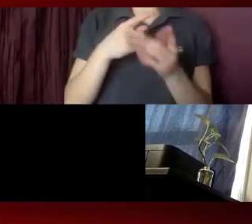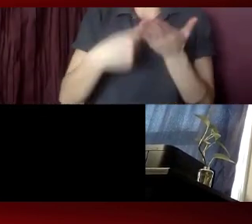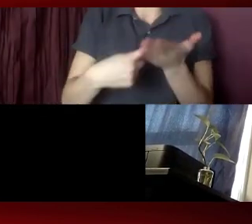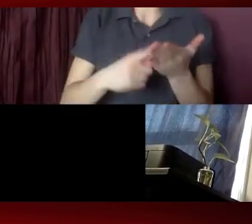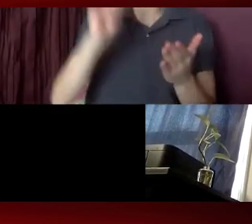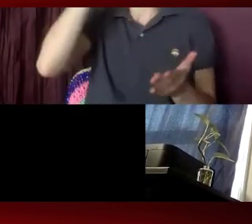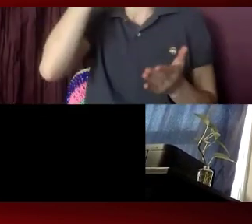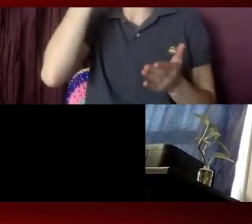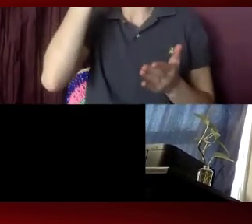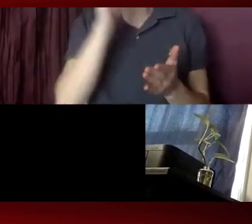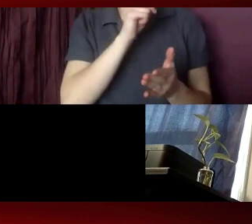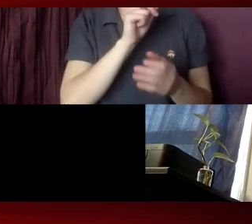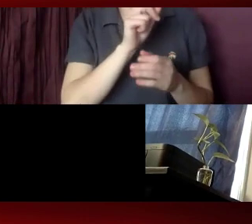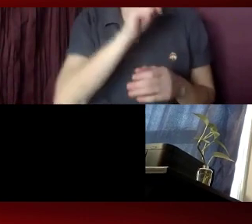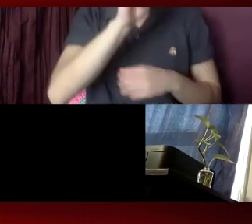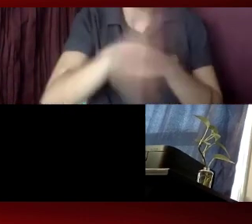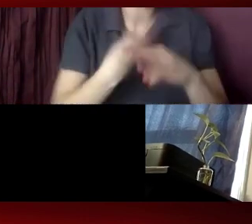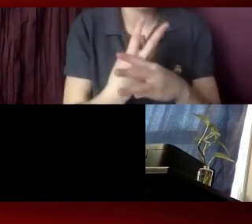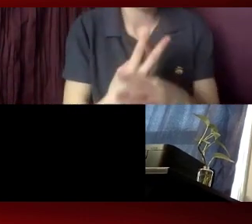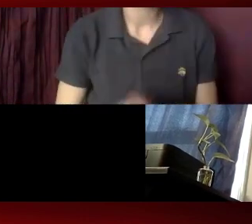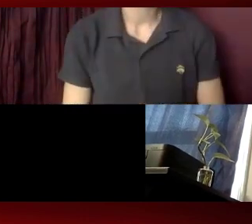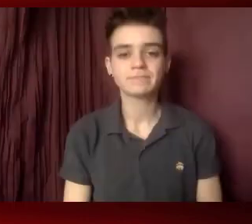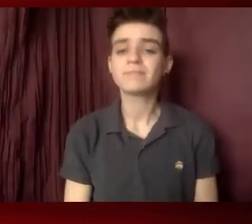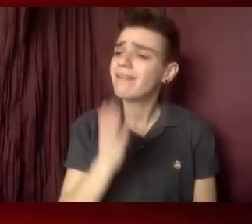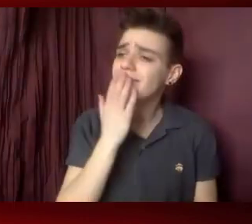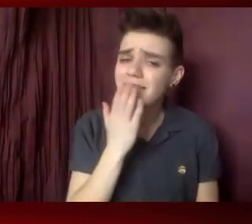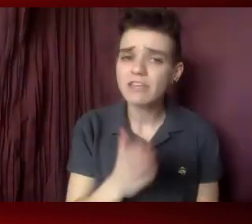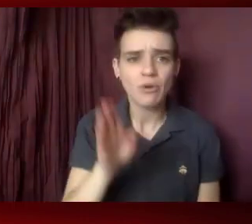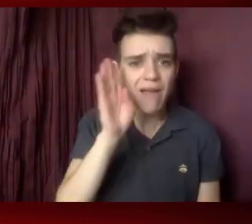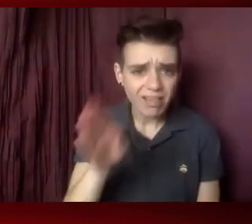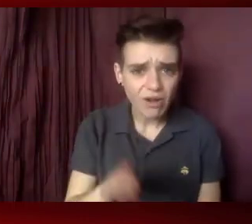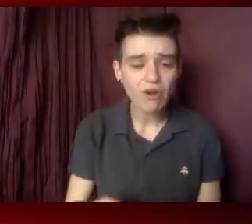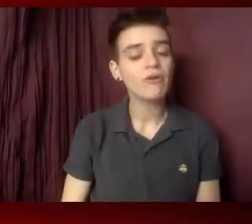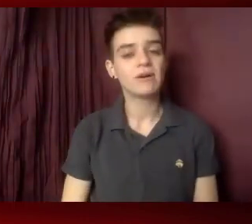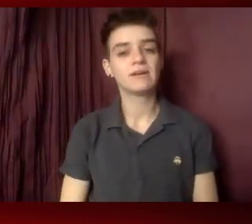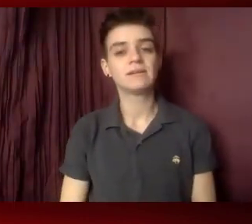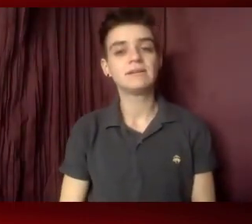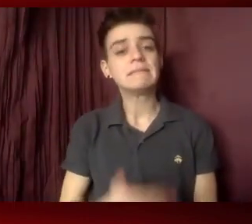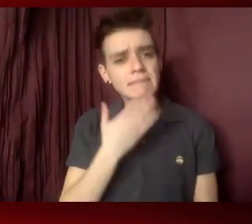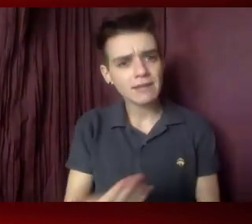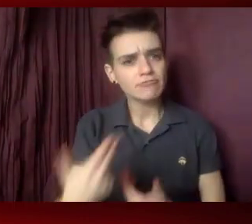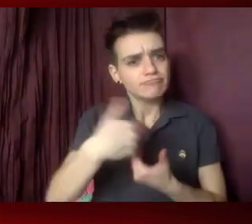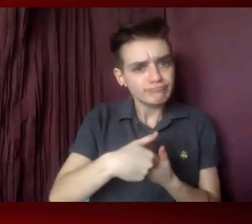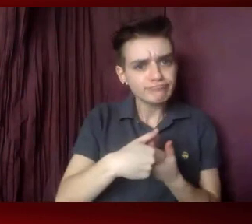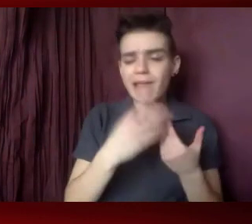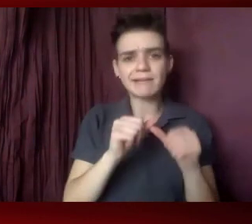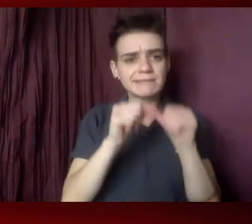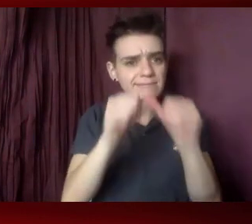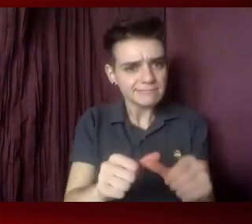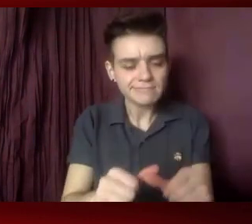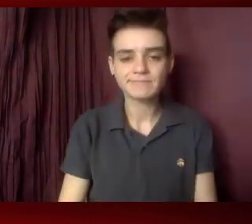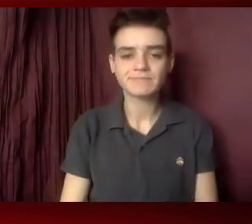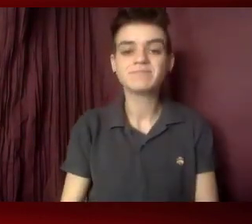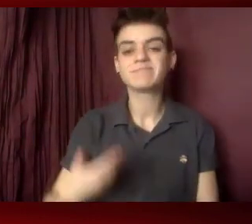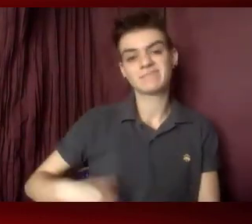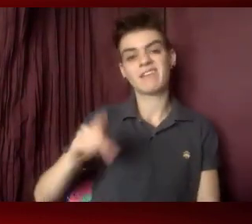Phil? Thanks, Marianne. Hi, everyone. Thank you for being with us today and for hanging with us for the whole program. I'm Phil